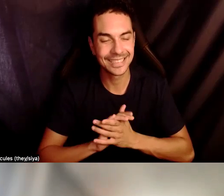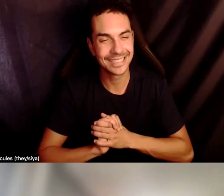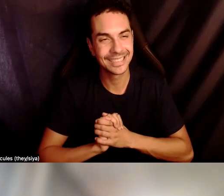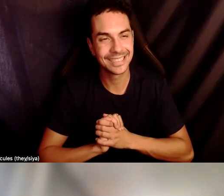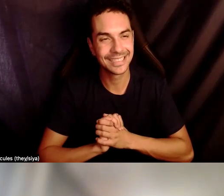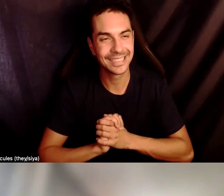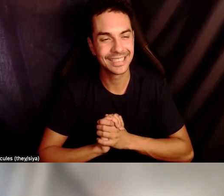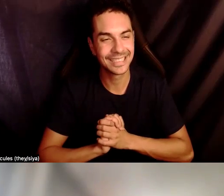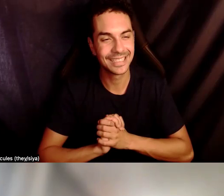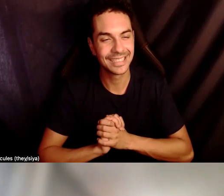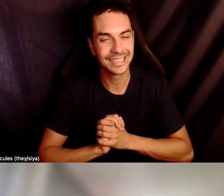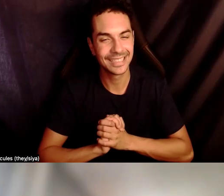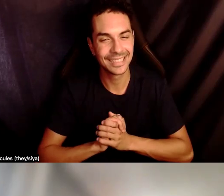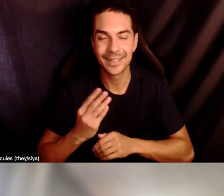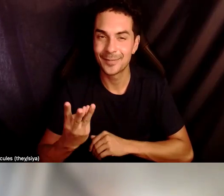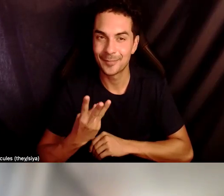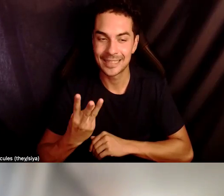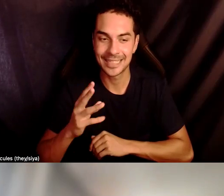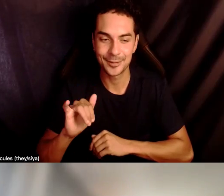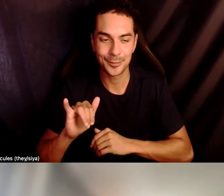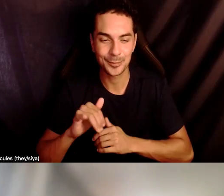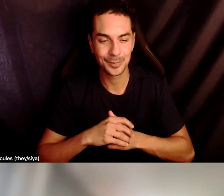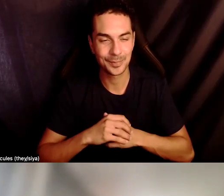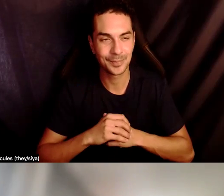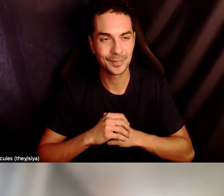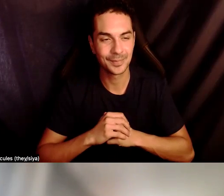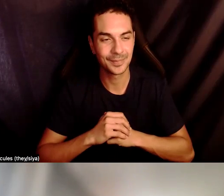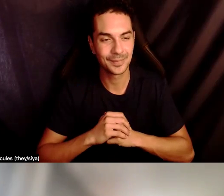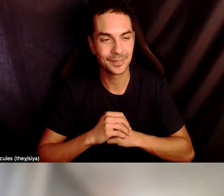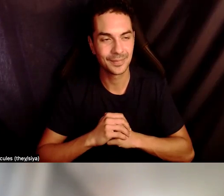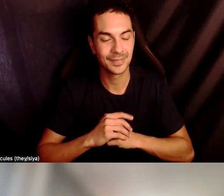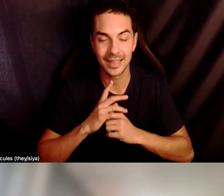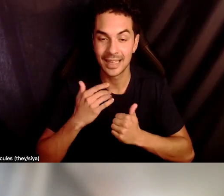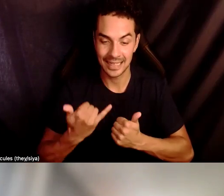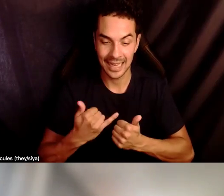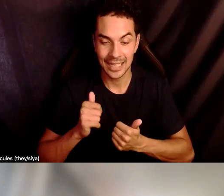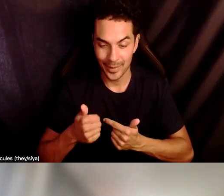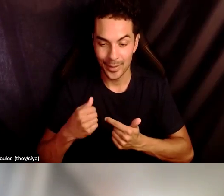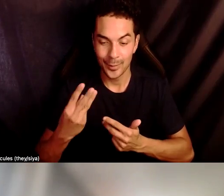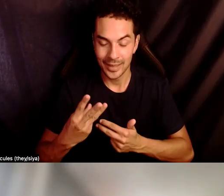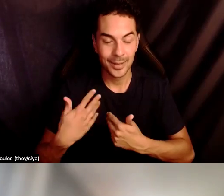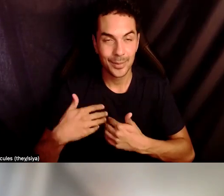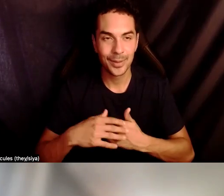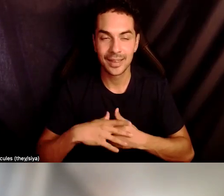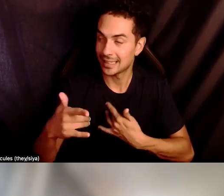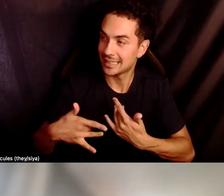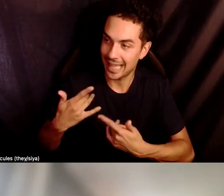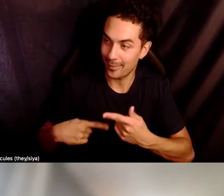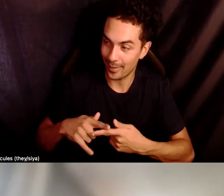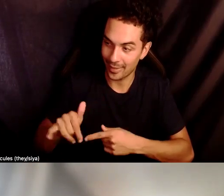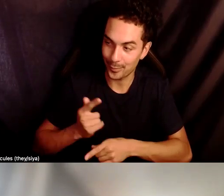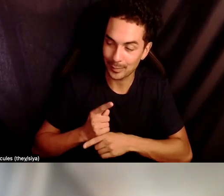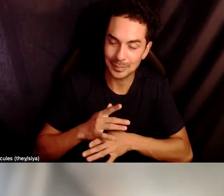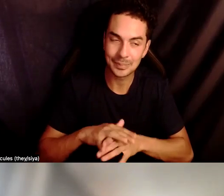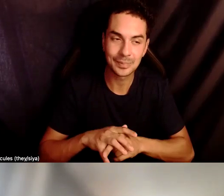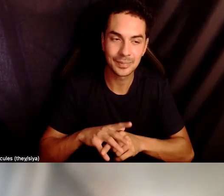I think tomorrow, Wednesday, Shayla's excited about that. I think you, I think